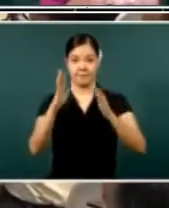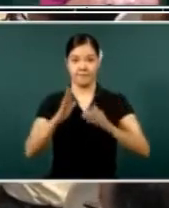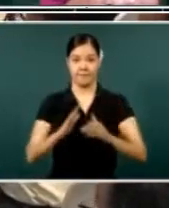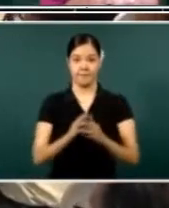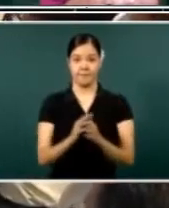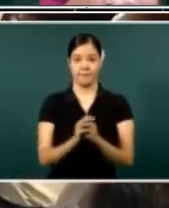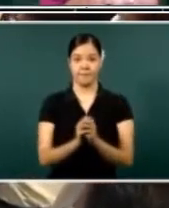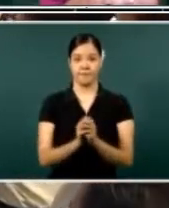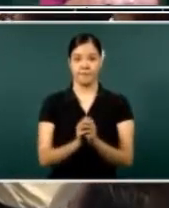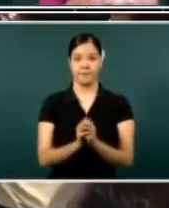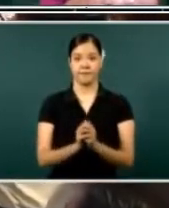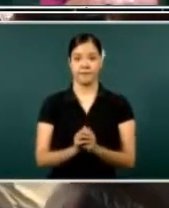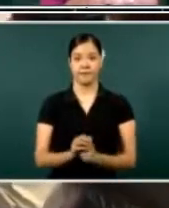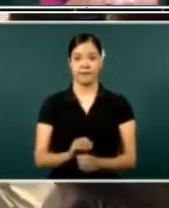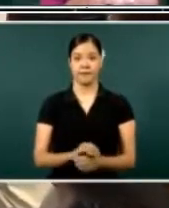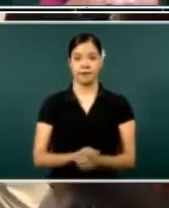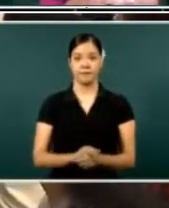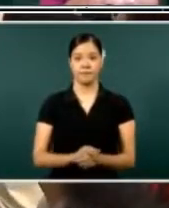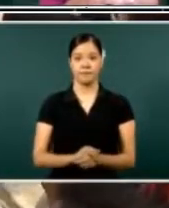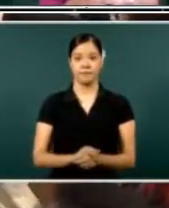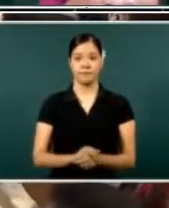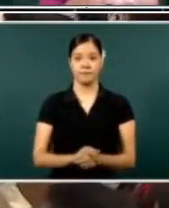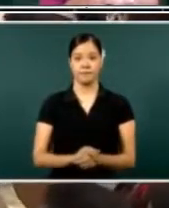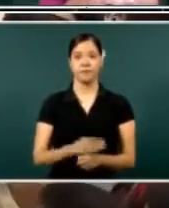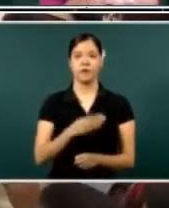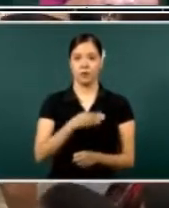This is very important.